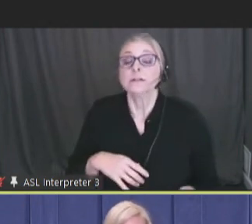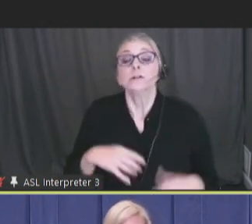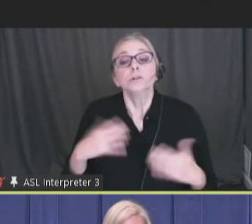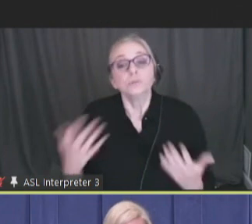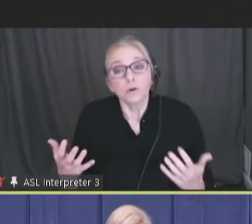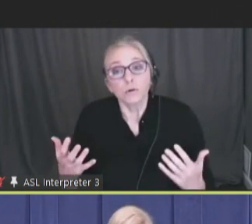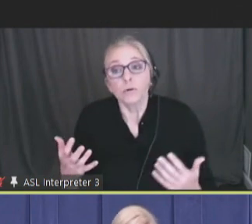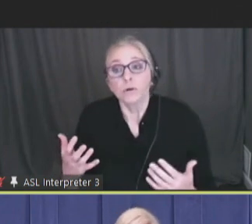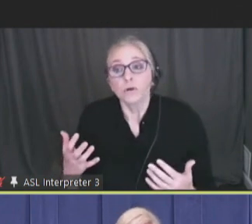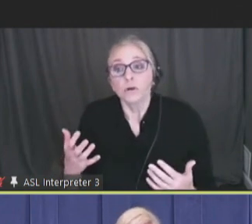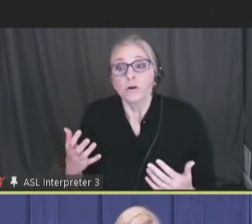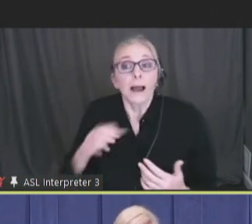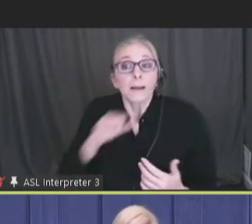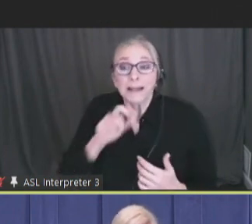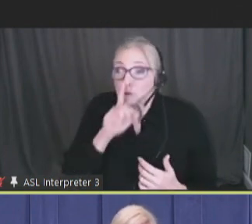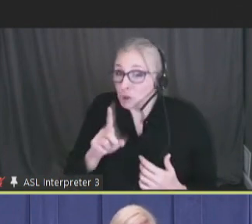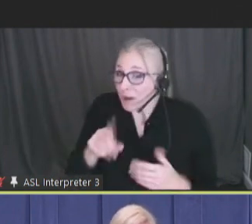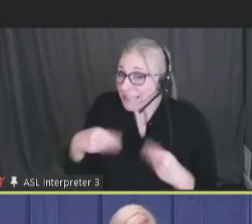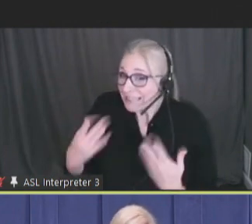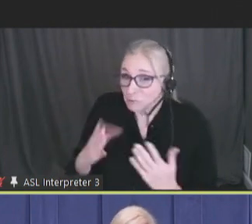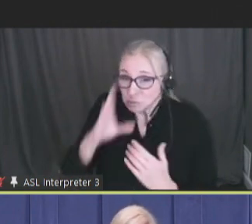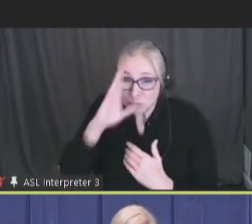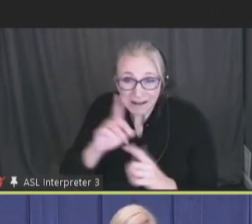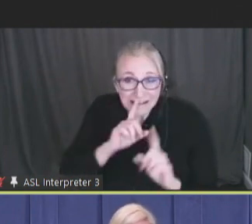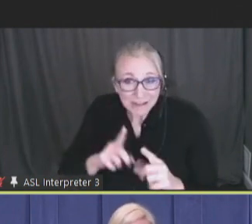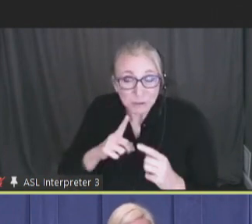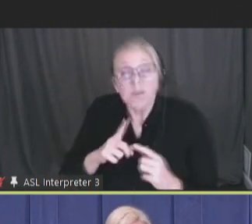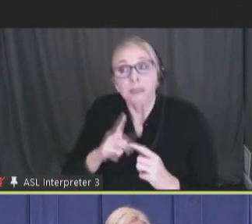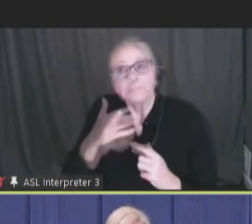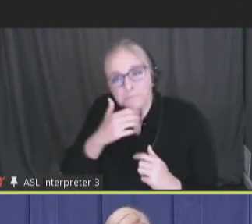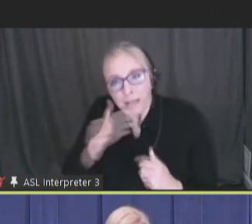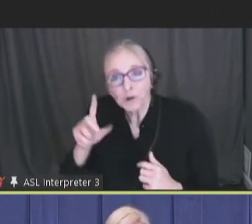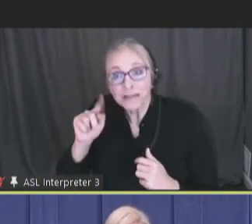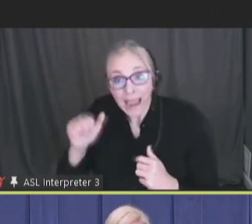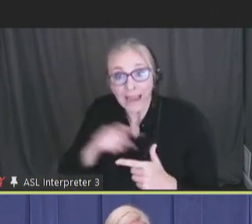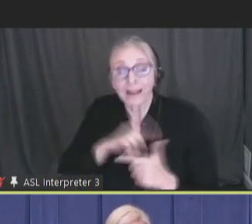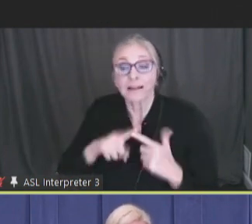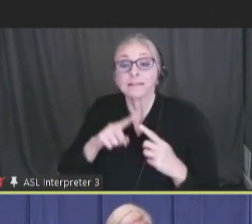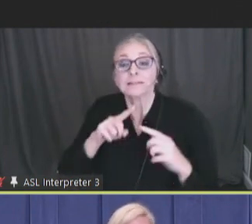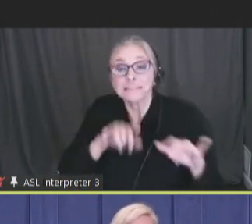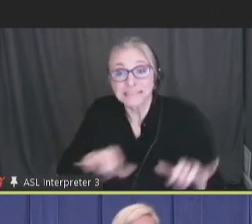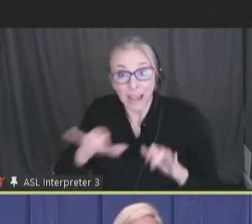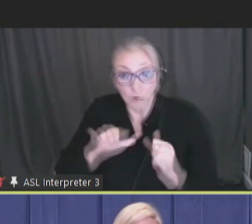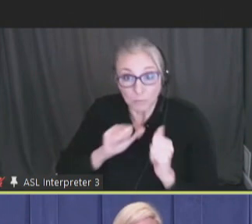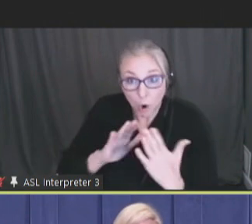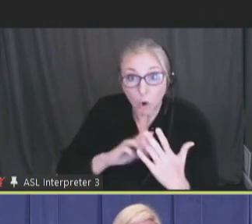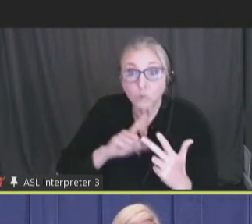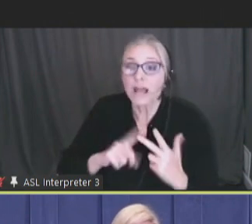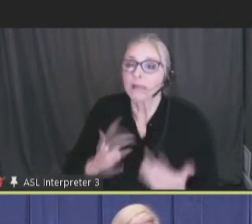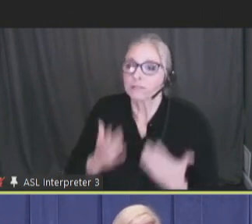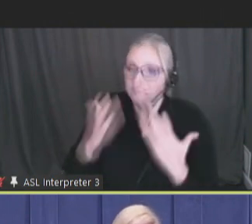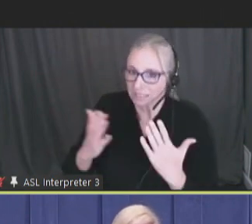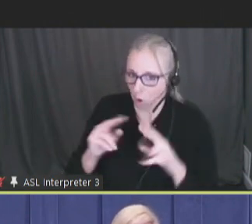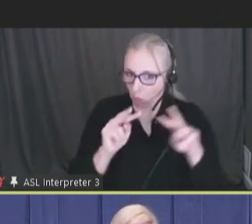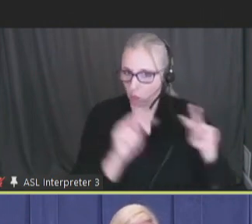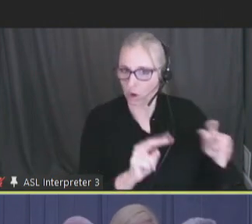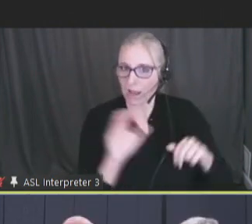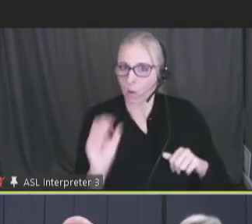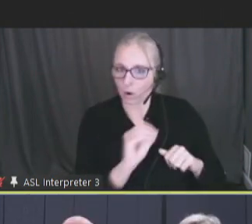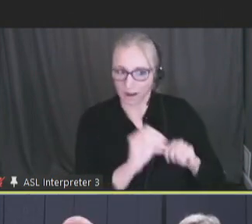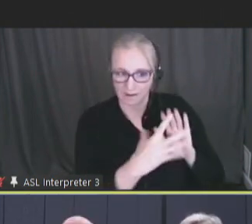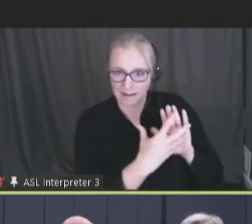So, I'm not sure I give you a direct answer except better data, use some standardized approaches, and I would suggest looking to Oregon. They're doing a great job.